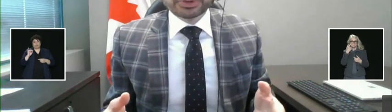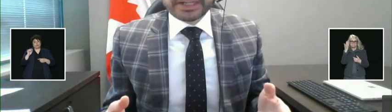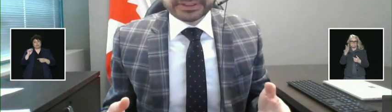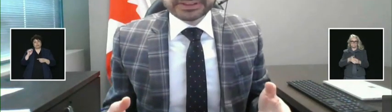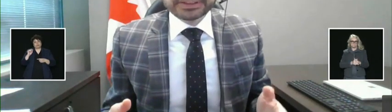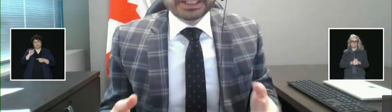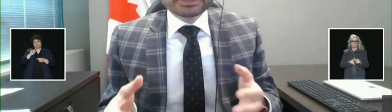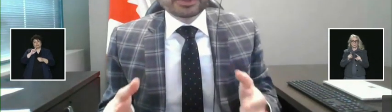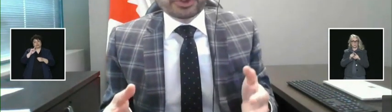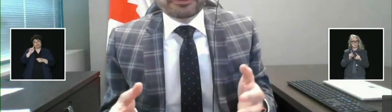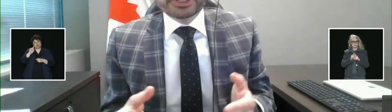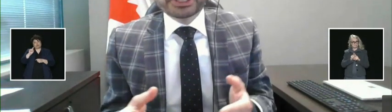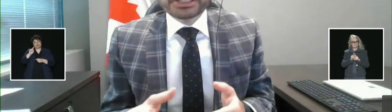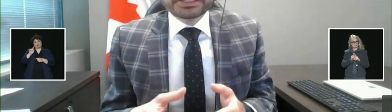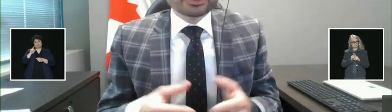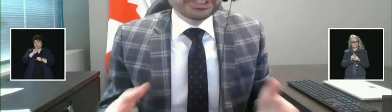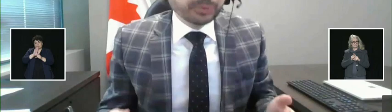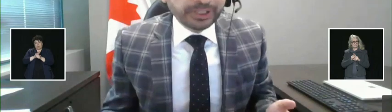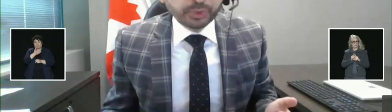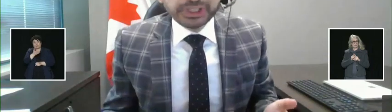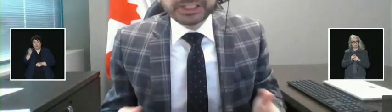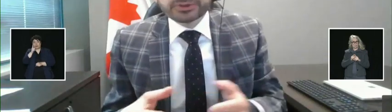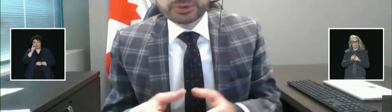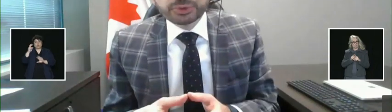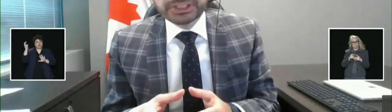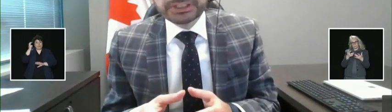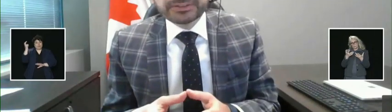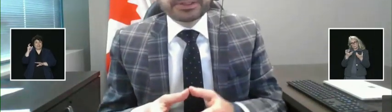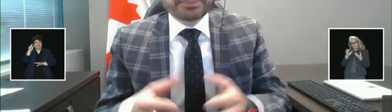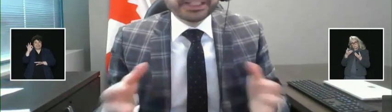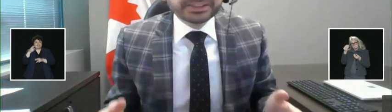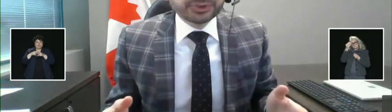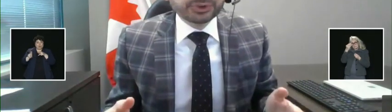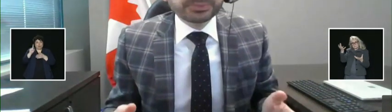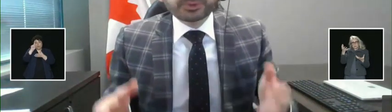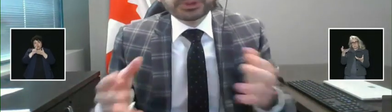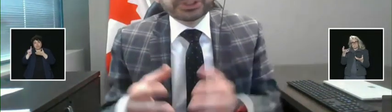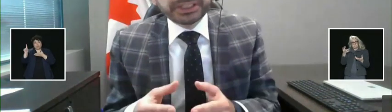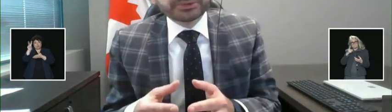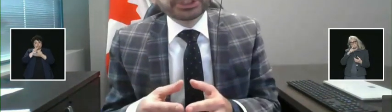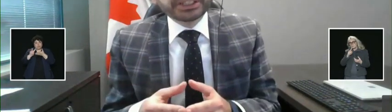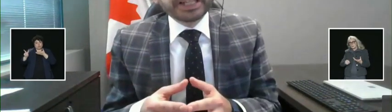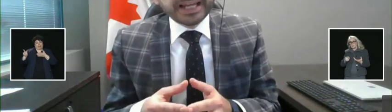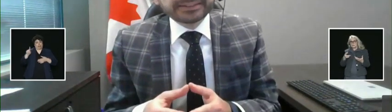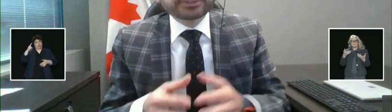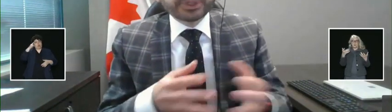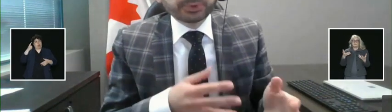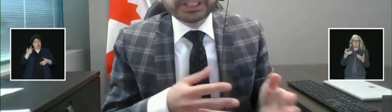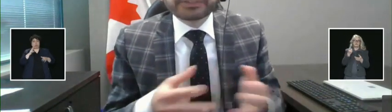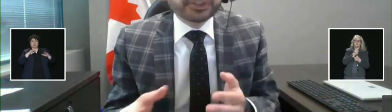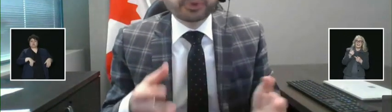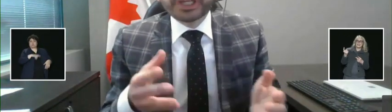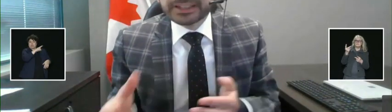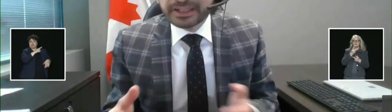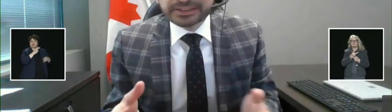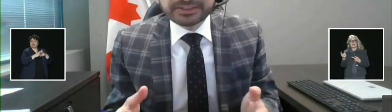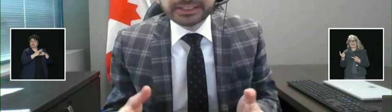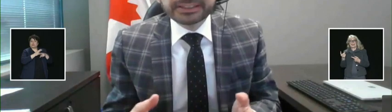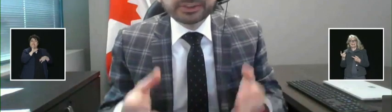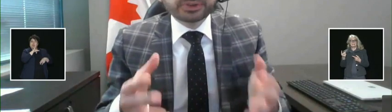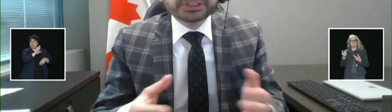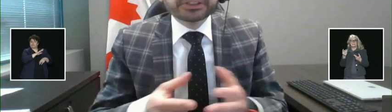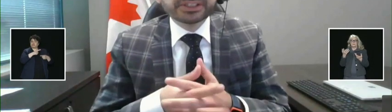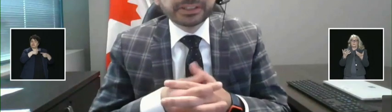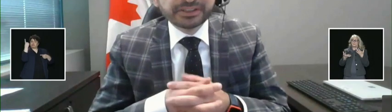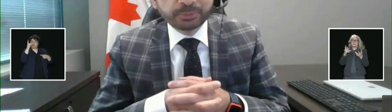certainty to travelers. So, if we did it only one week or two weeks, they might assume that we were going to re-enact it right away even though we had